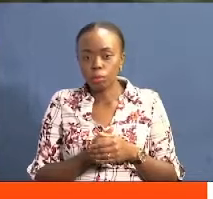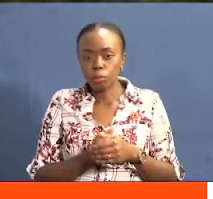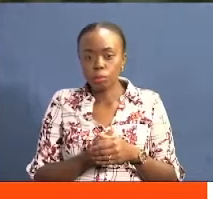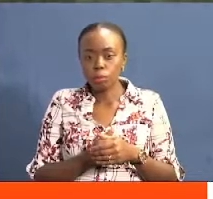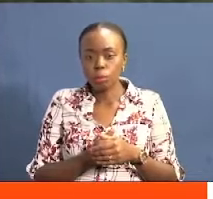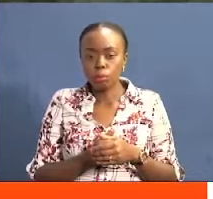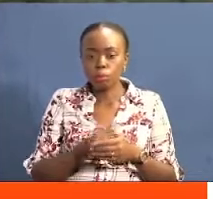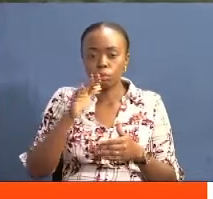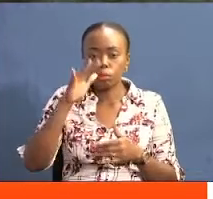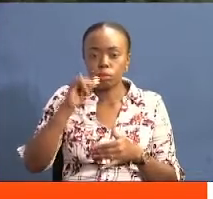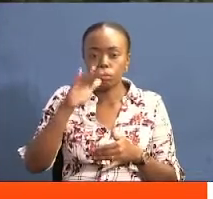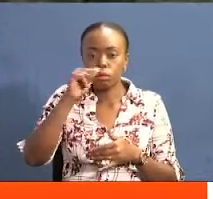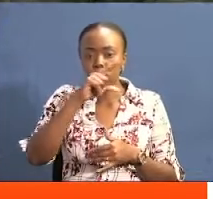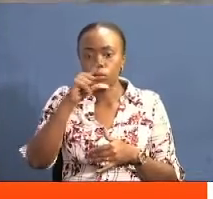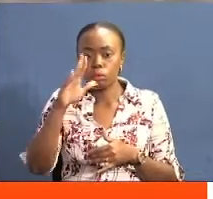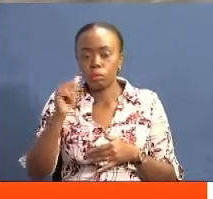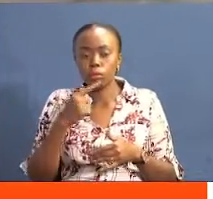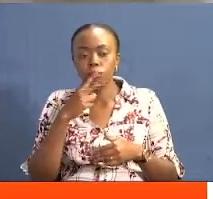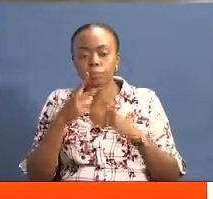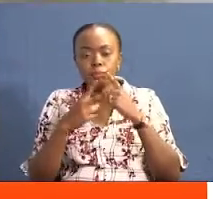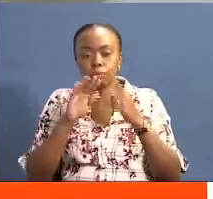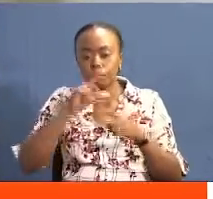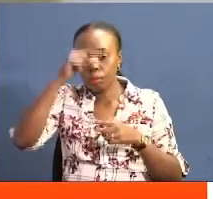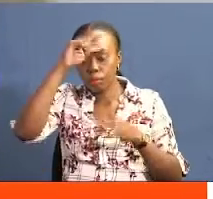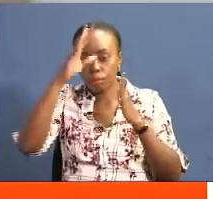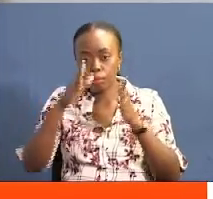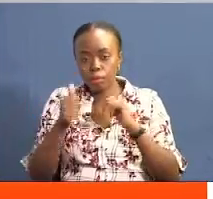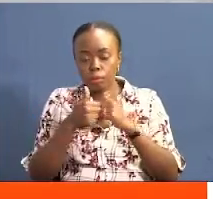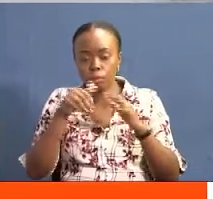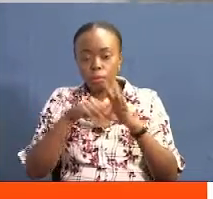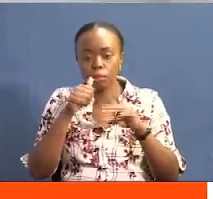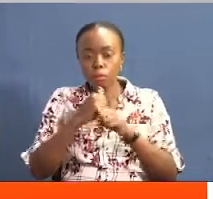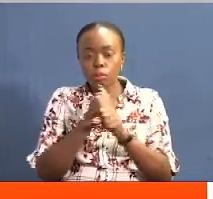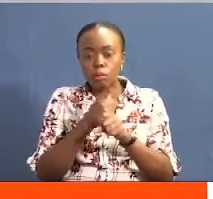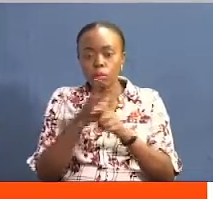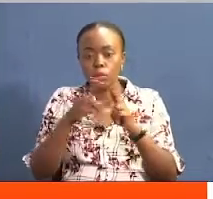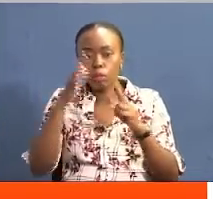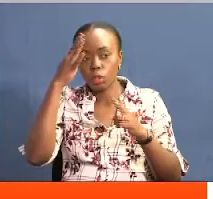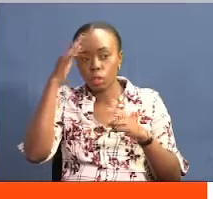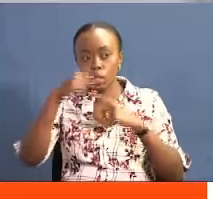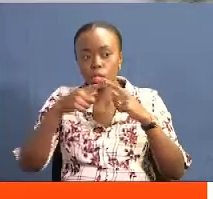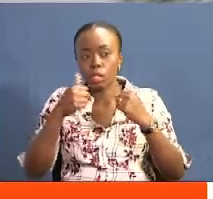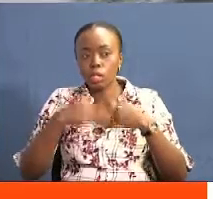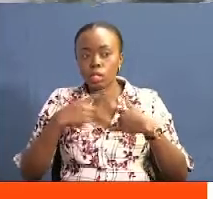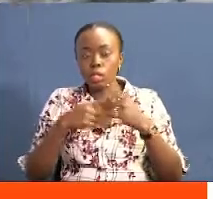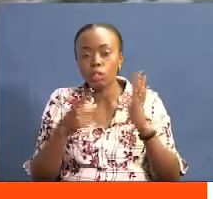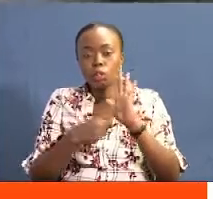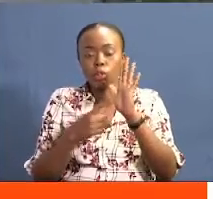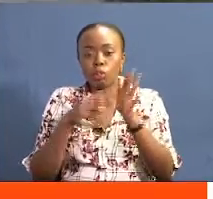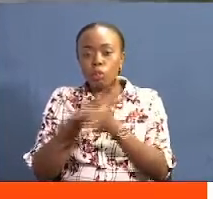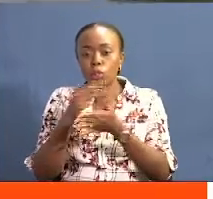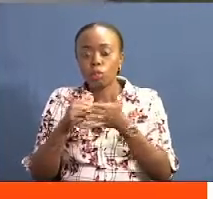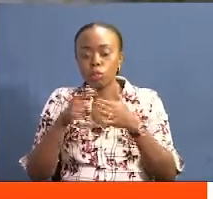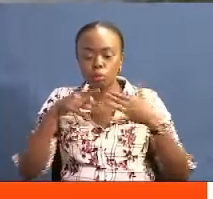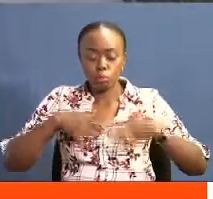Yellow residents are accusing government agencies of complacency in enforcing the relevant environment laws, exposing them to